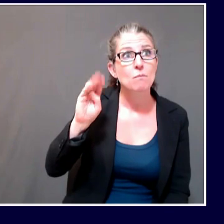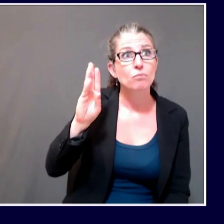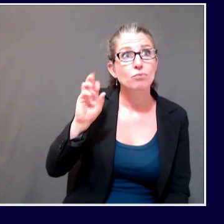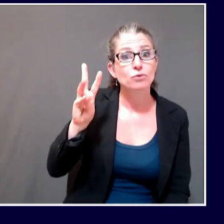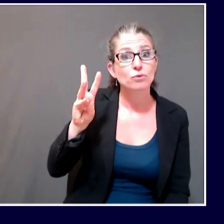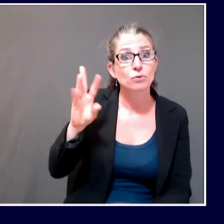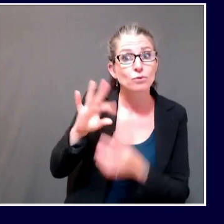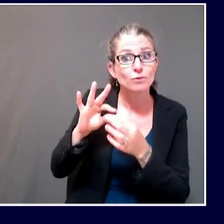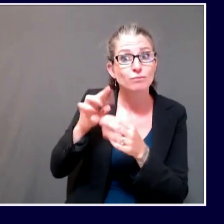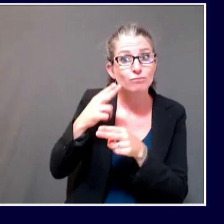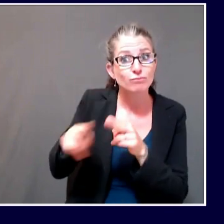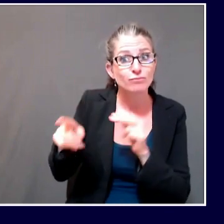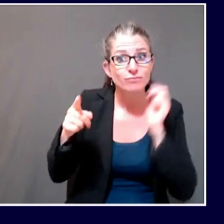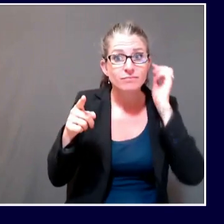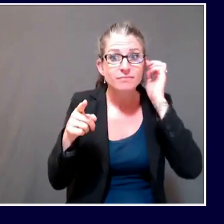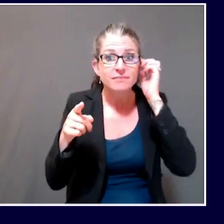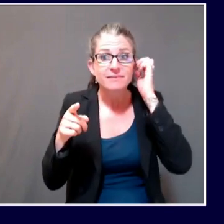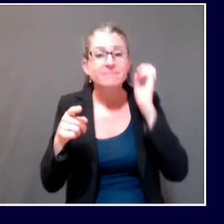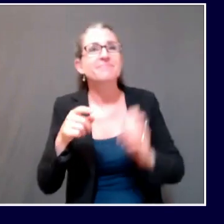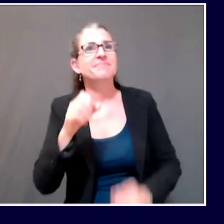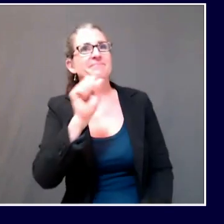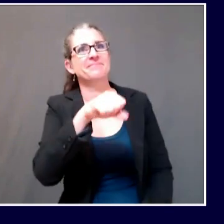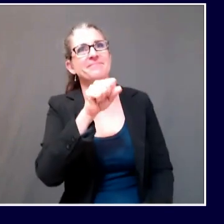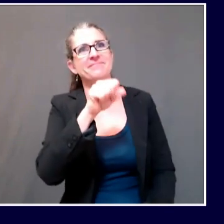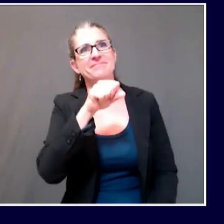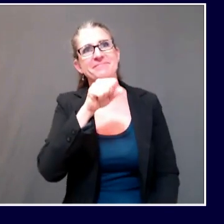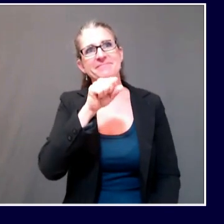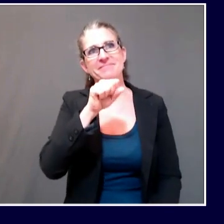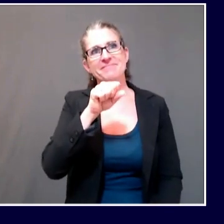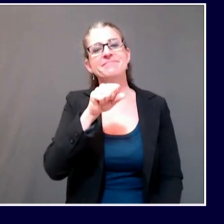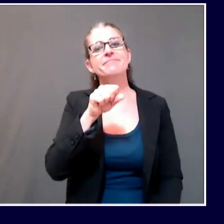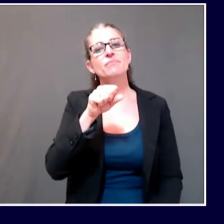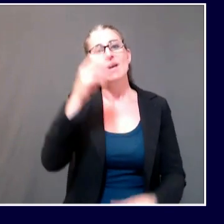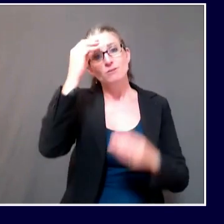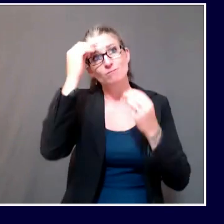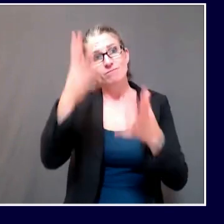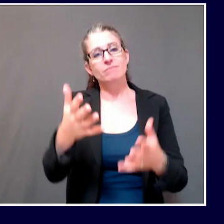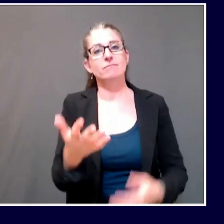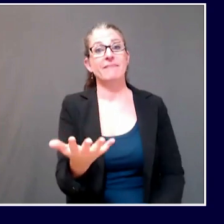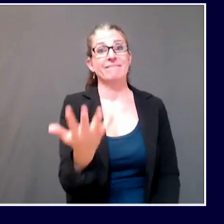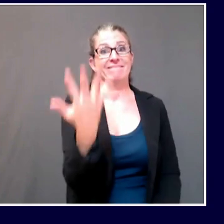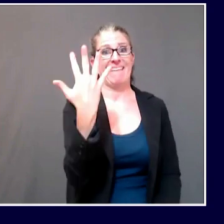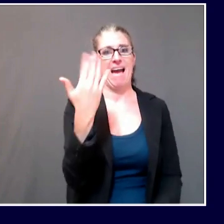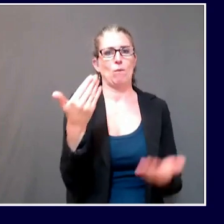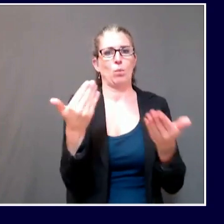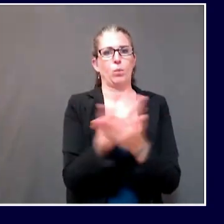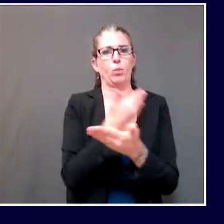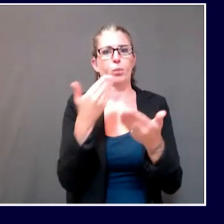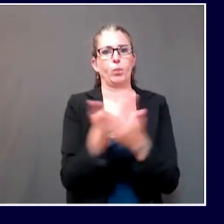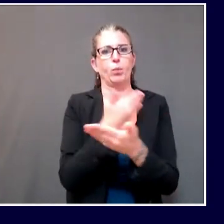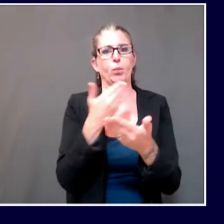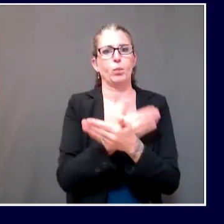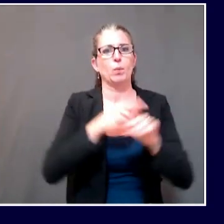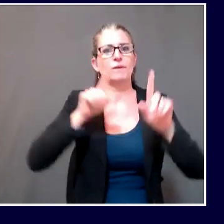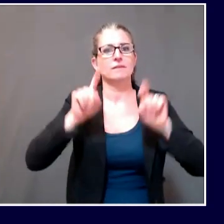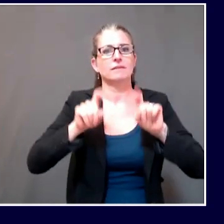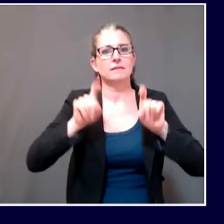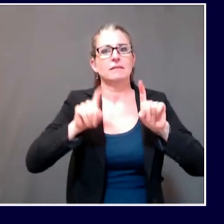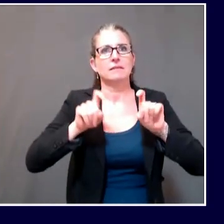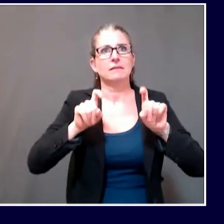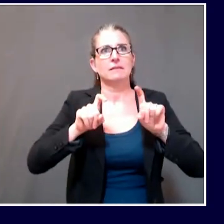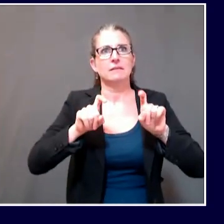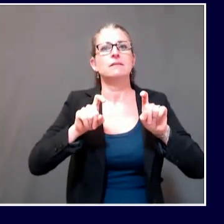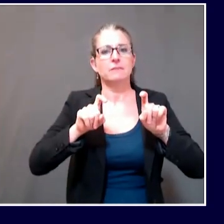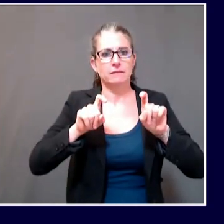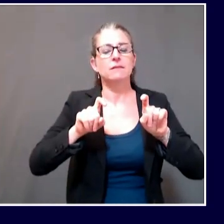Today, we announced the launch of five new Swab & Send COVID-19 testing sites, further expanding access to reliable